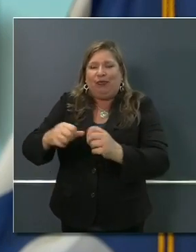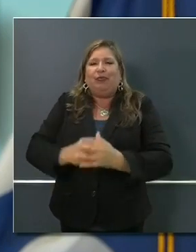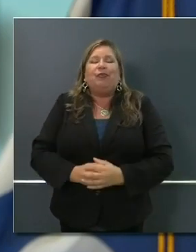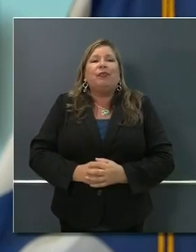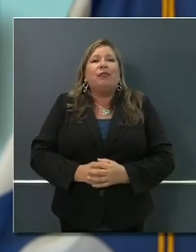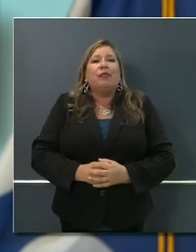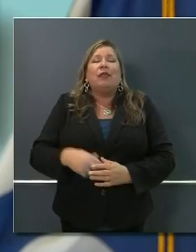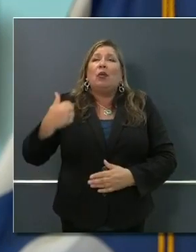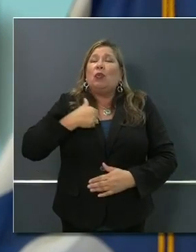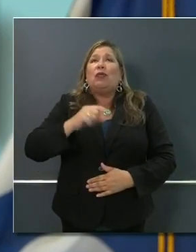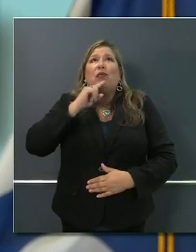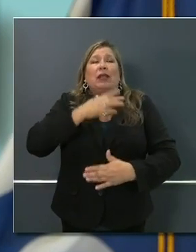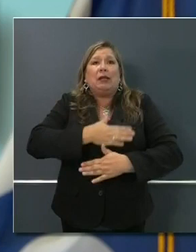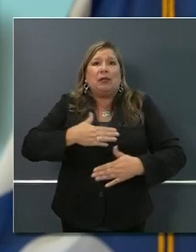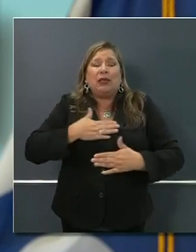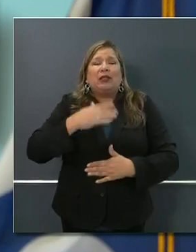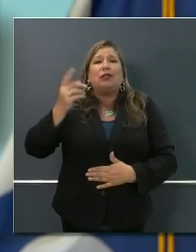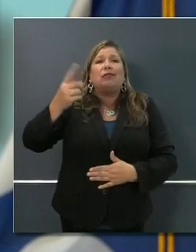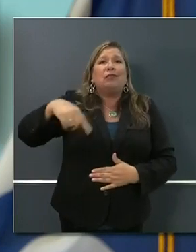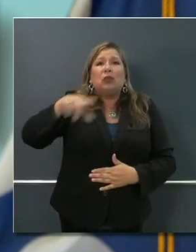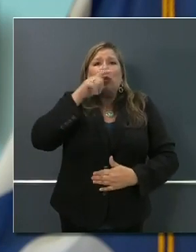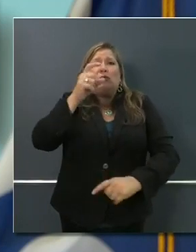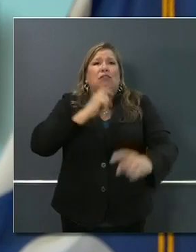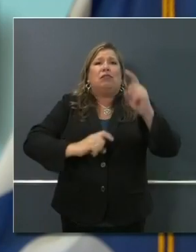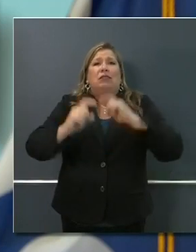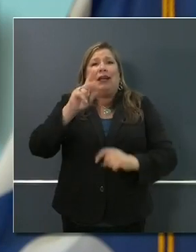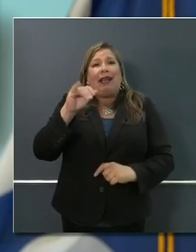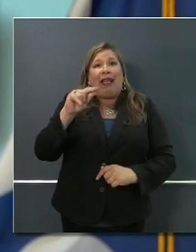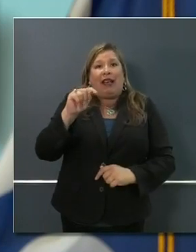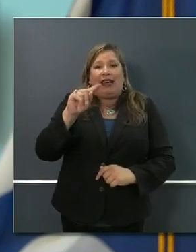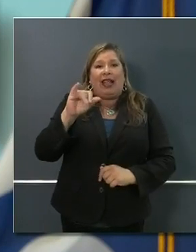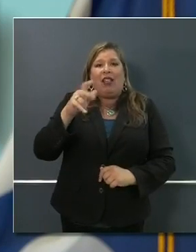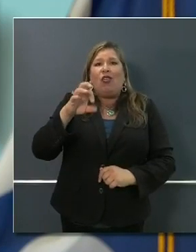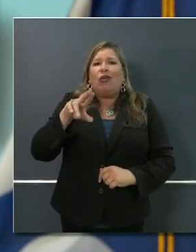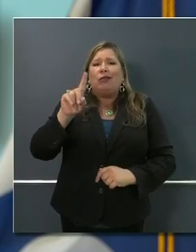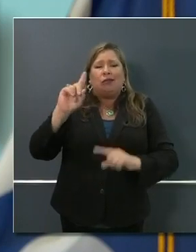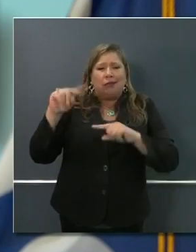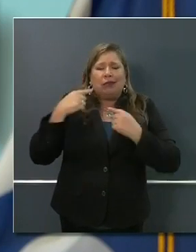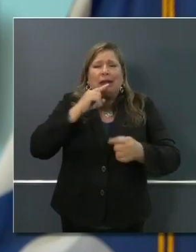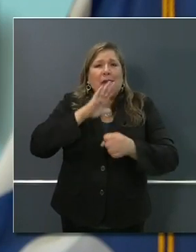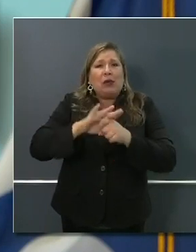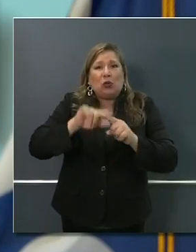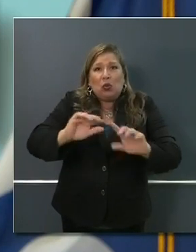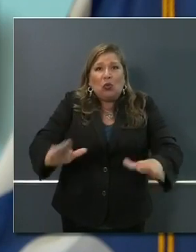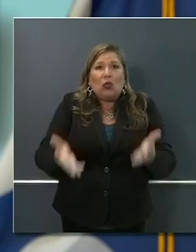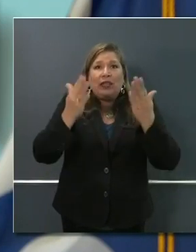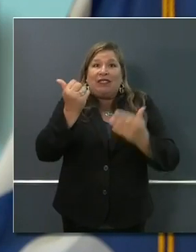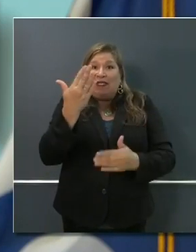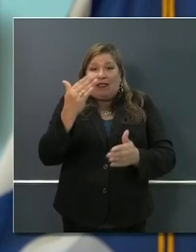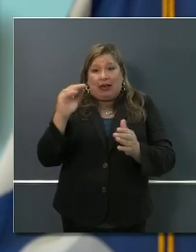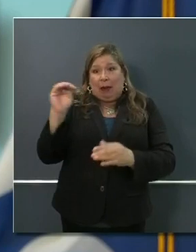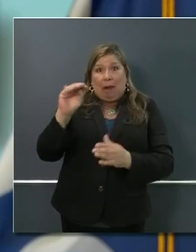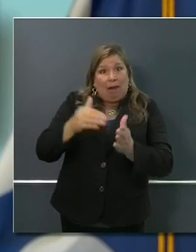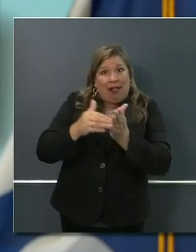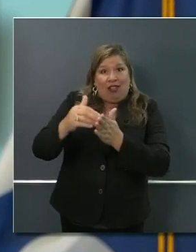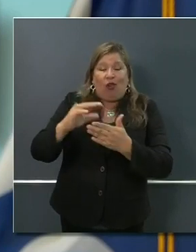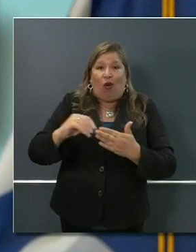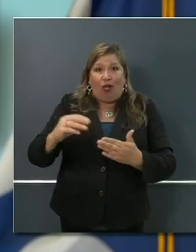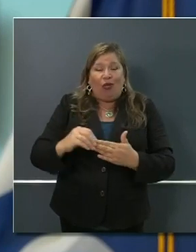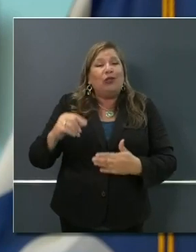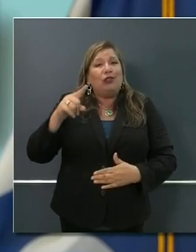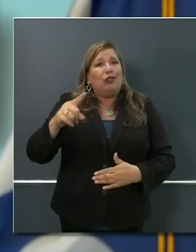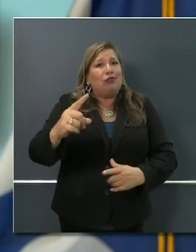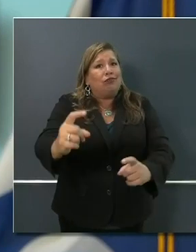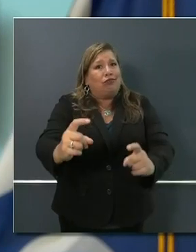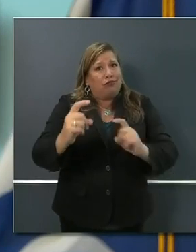this space. She has committed to raising some $15 million. She initiated a contribution to that end